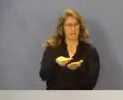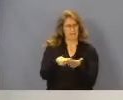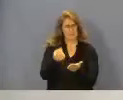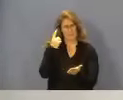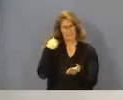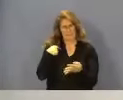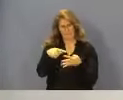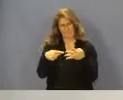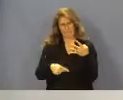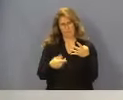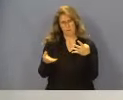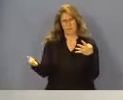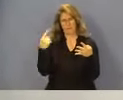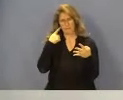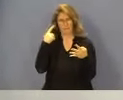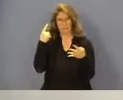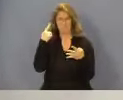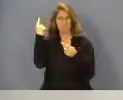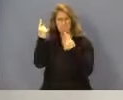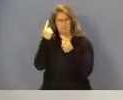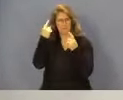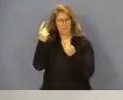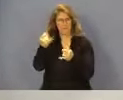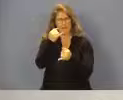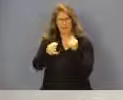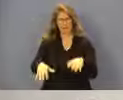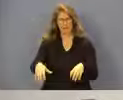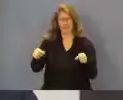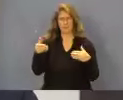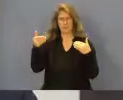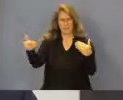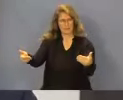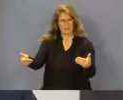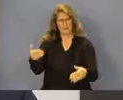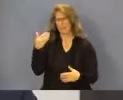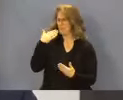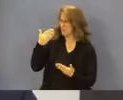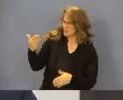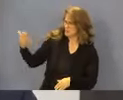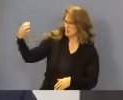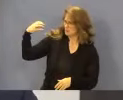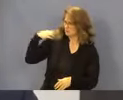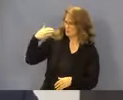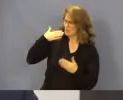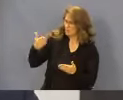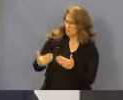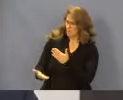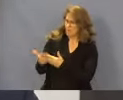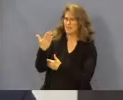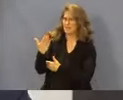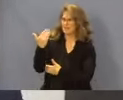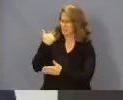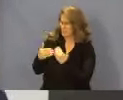for us to consider for final adoption. So you may proceed, please. Thank you, Mr. Chair, and good morning, and good morning to